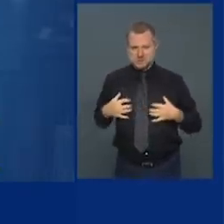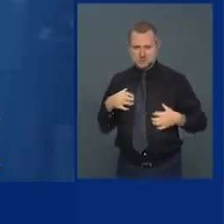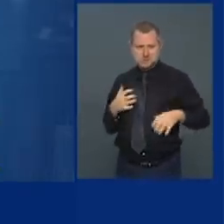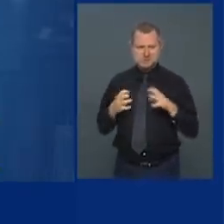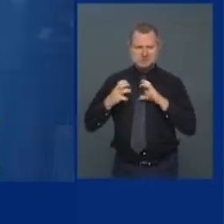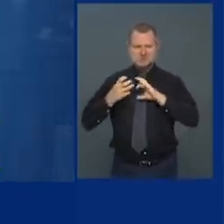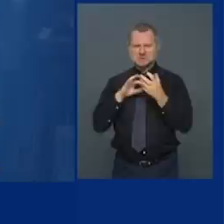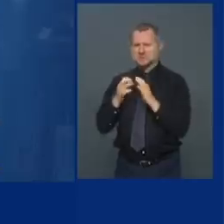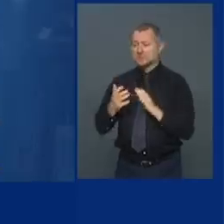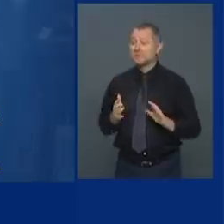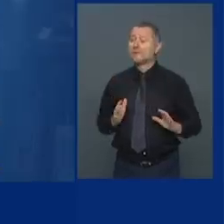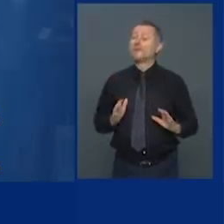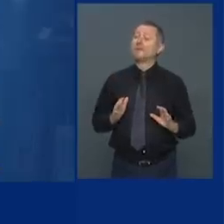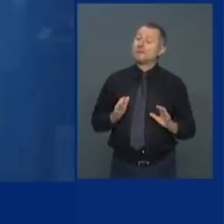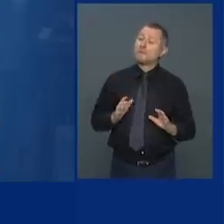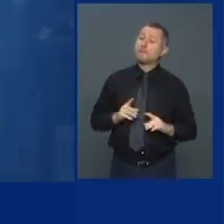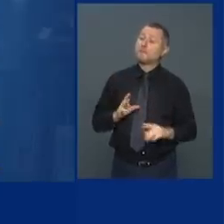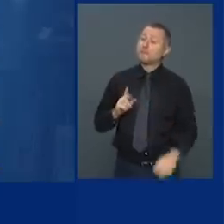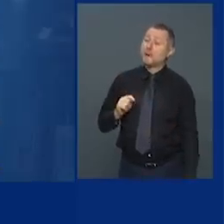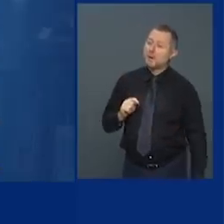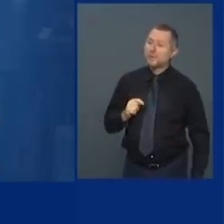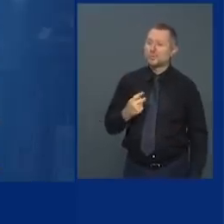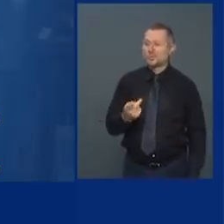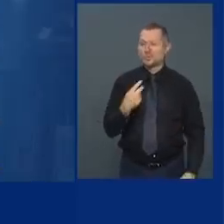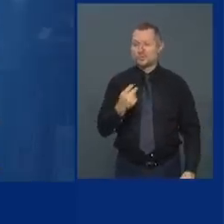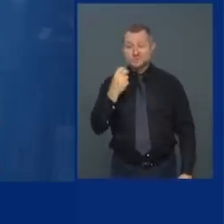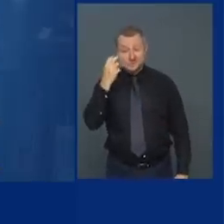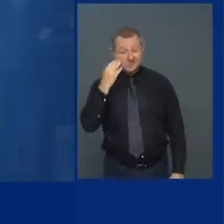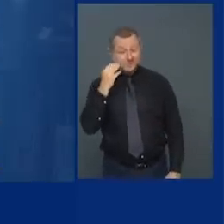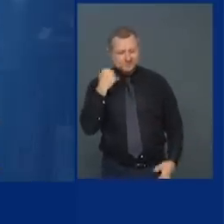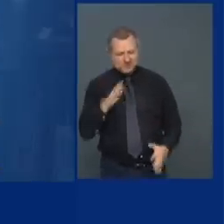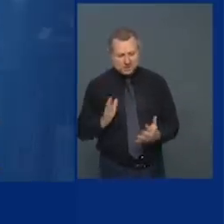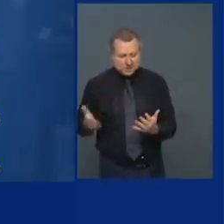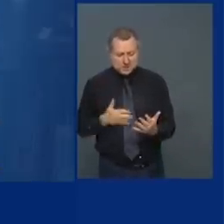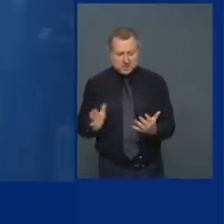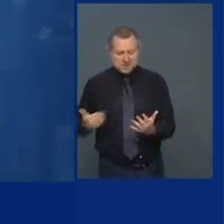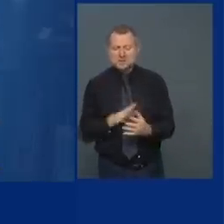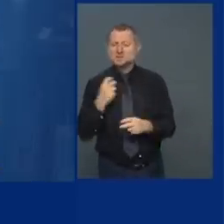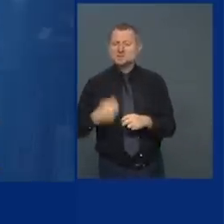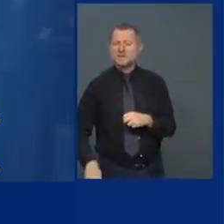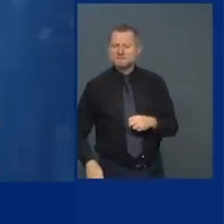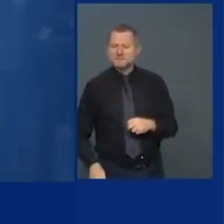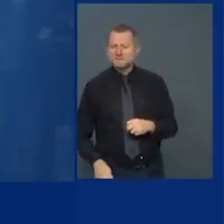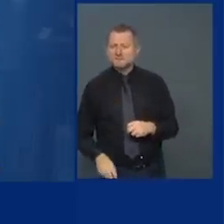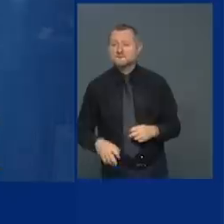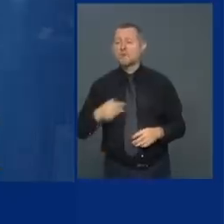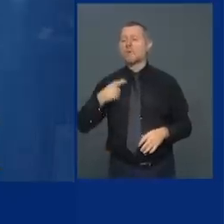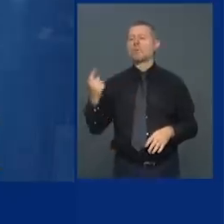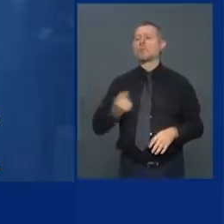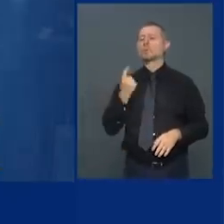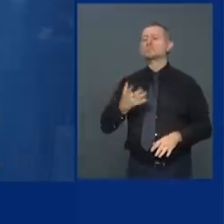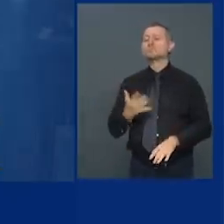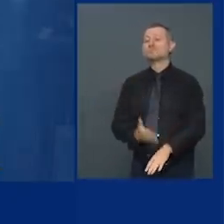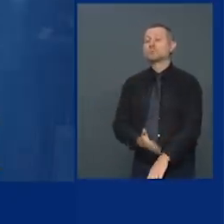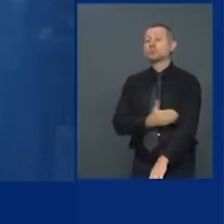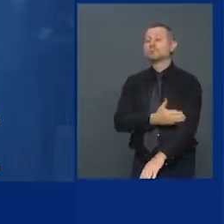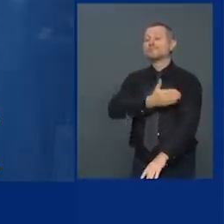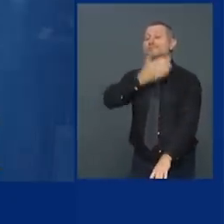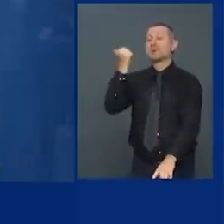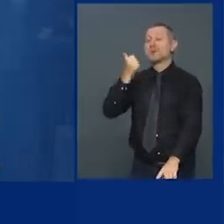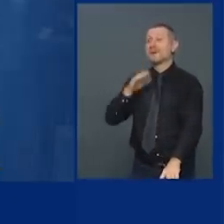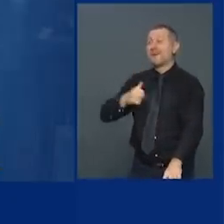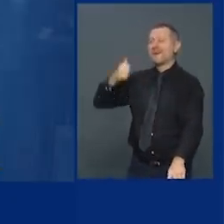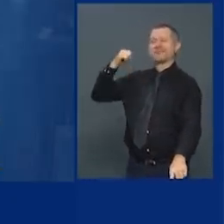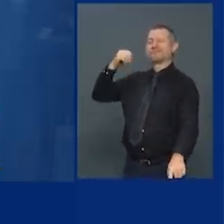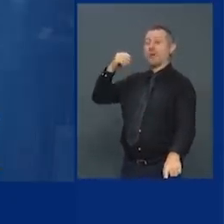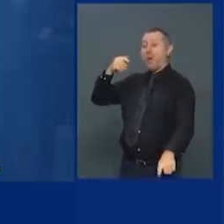But have we gone through a tough time? Sure. And we come back better again and again and again.